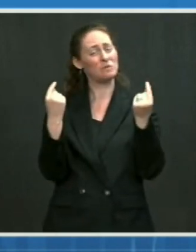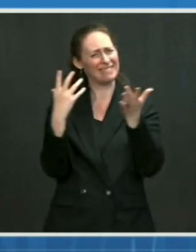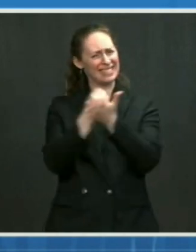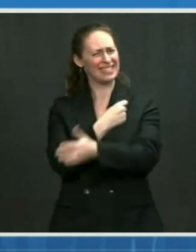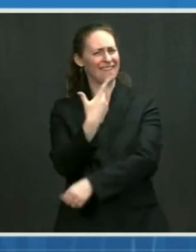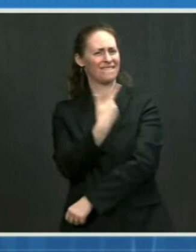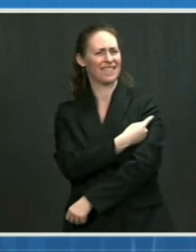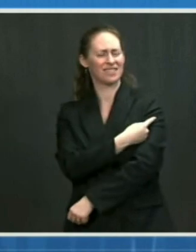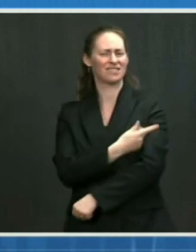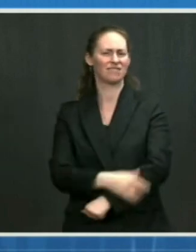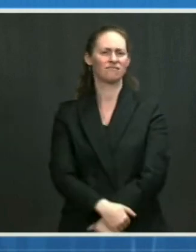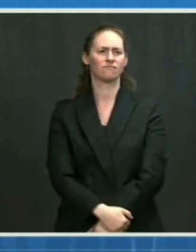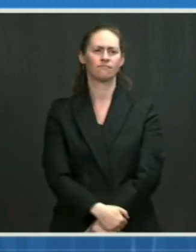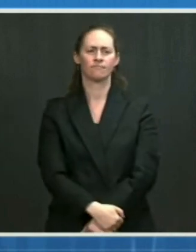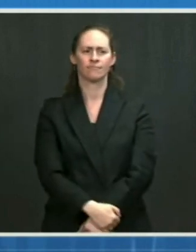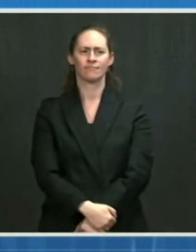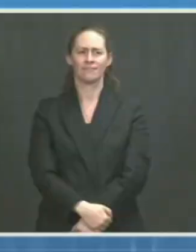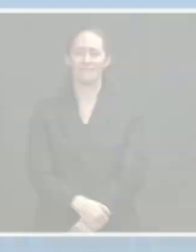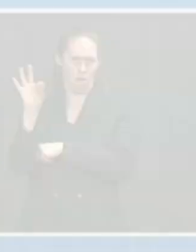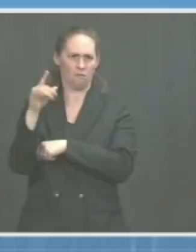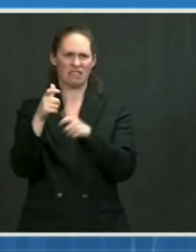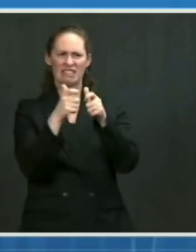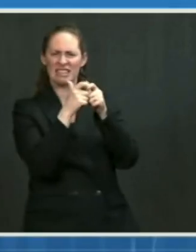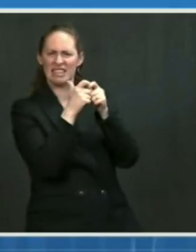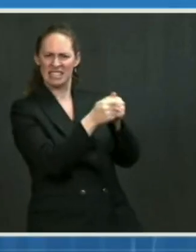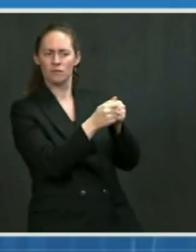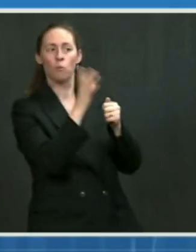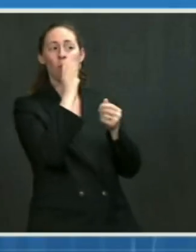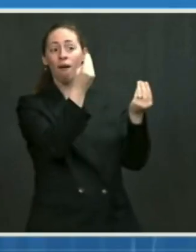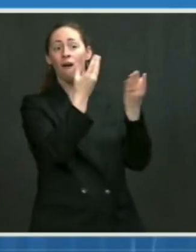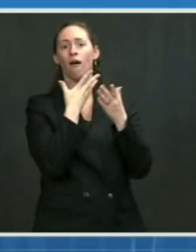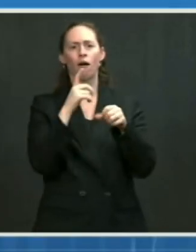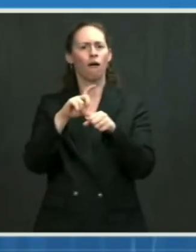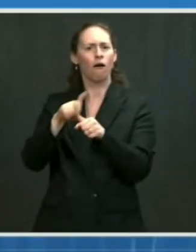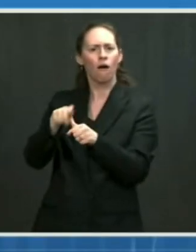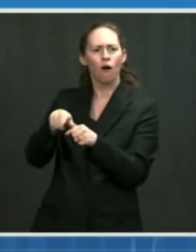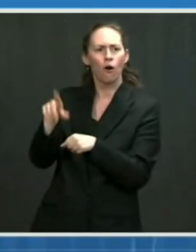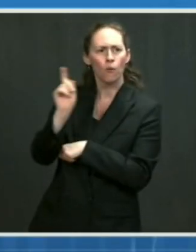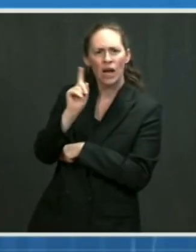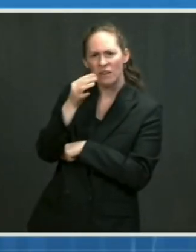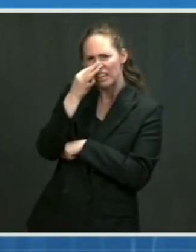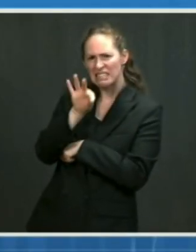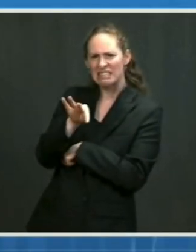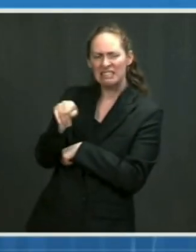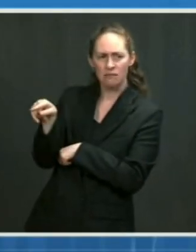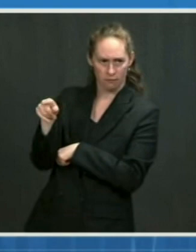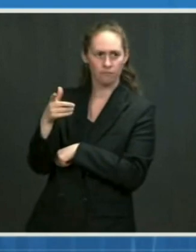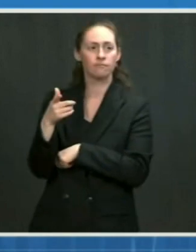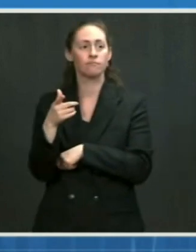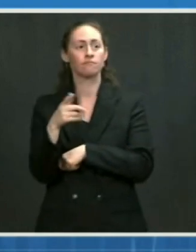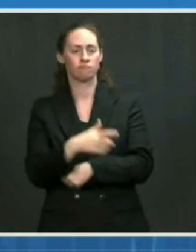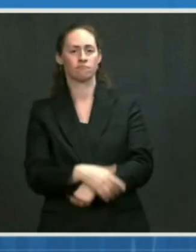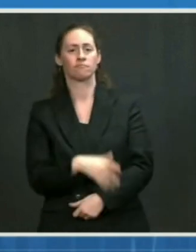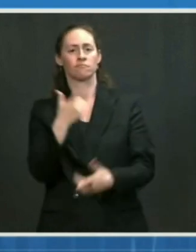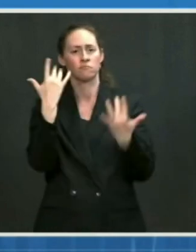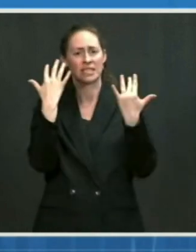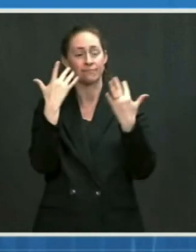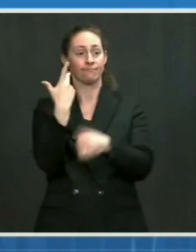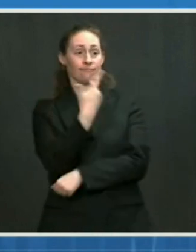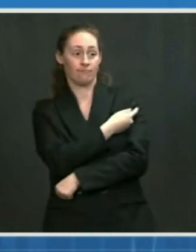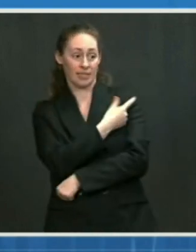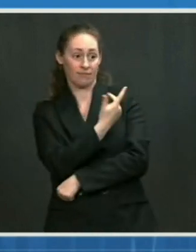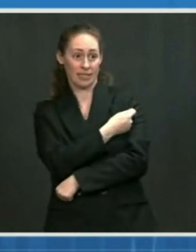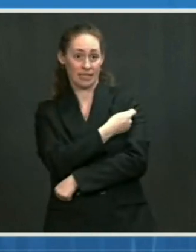This is an exciting and powerful moment. Once you are fully vaccinated, two weeks after your last dose, you